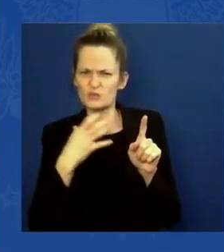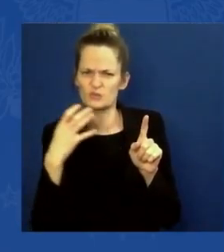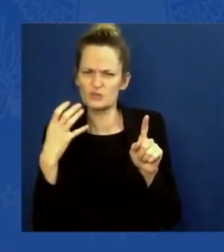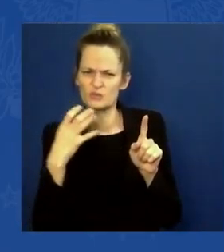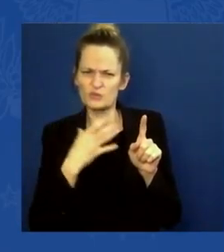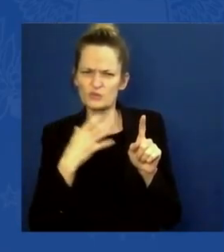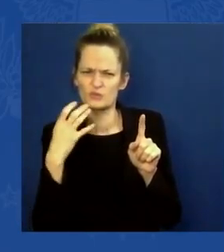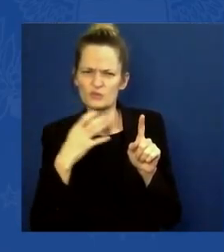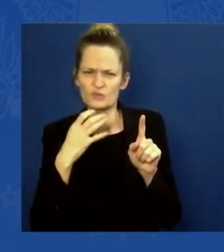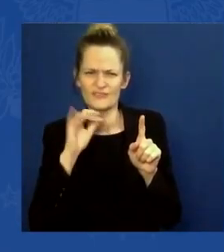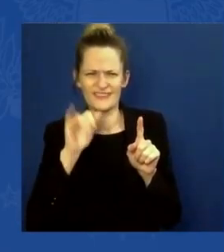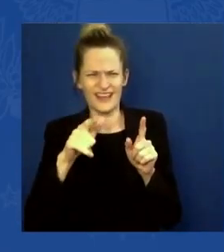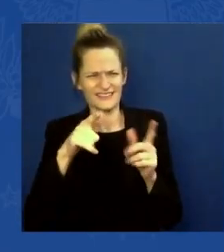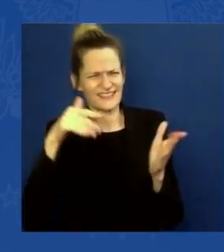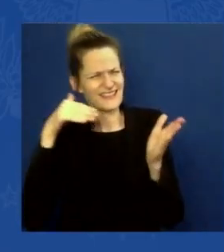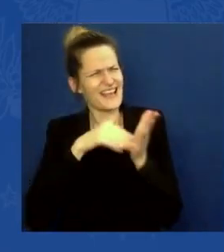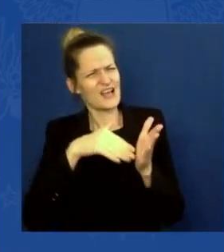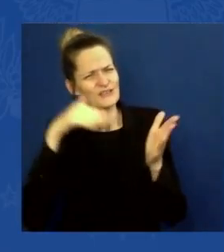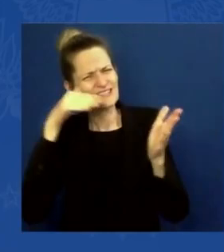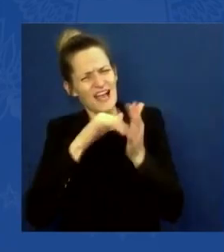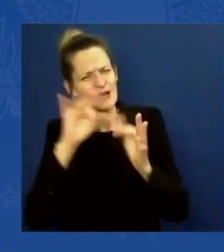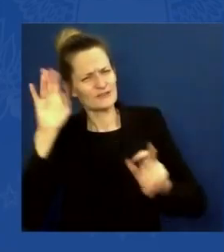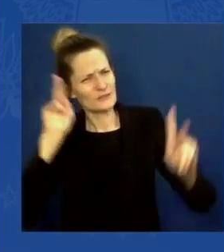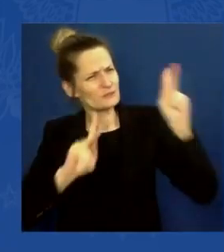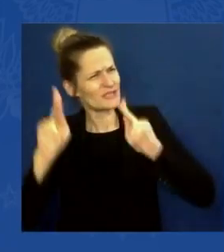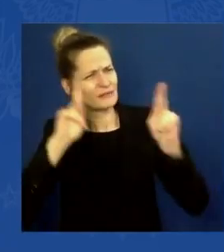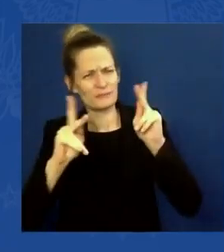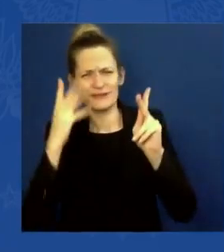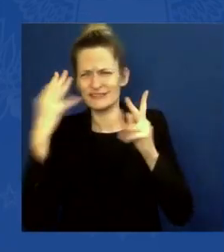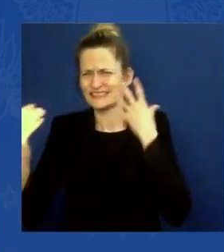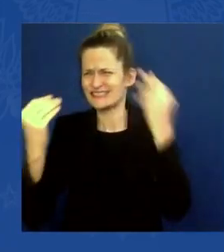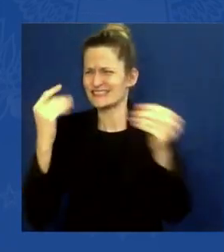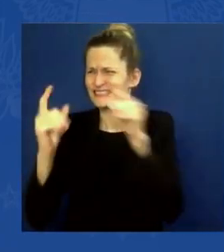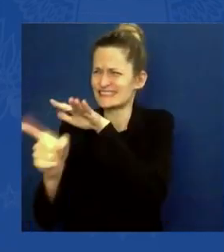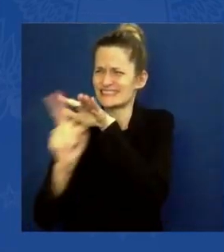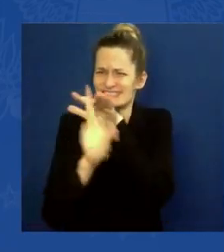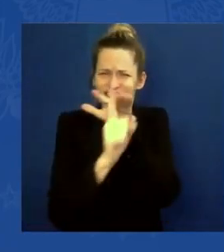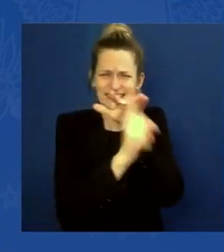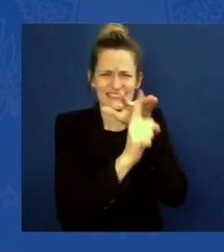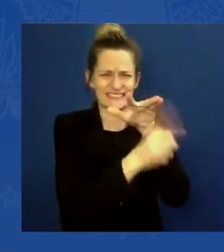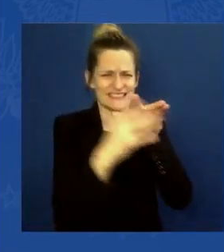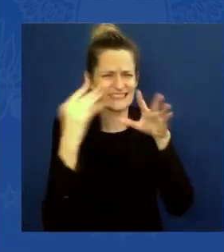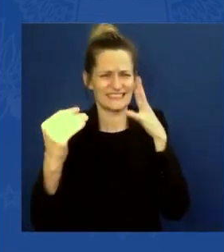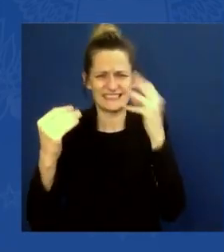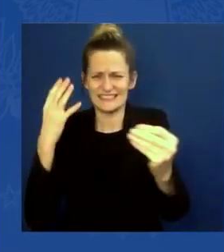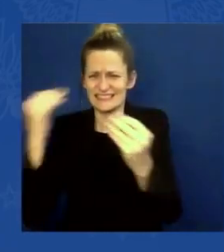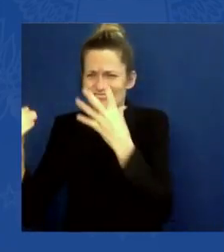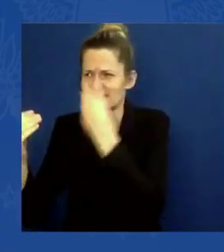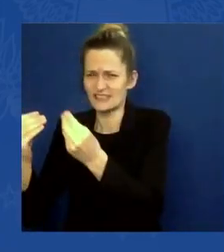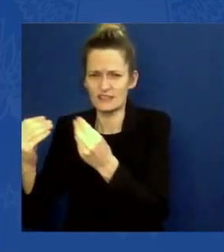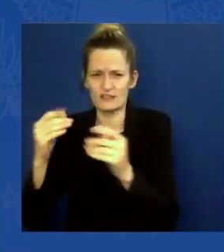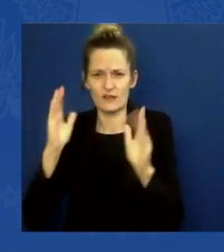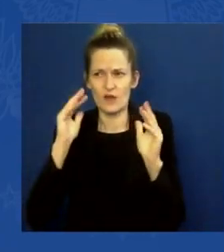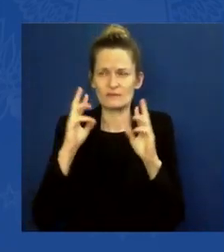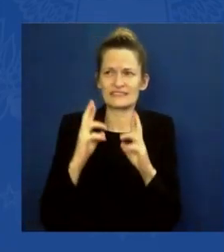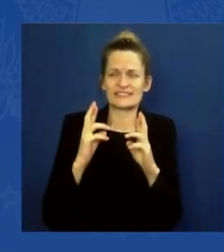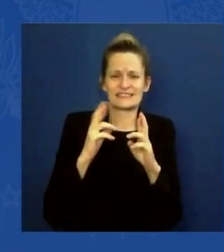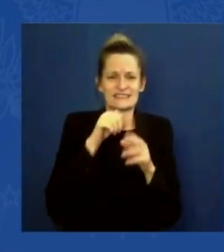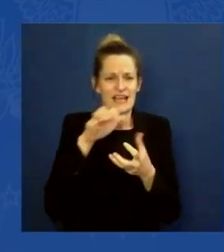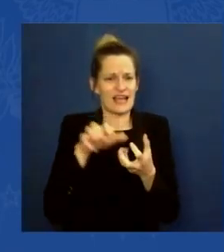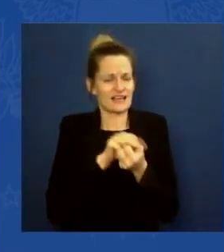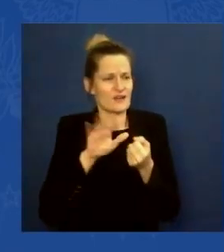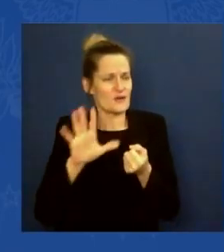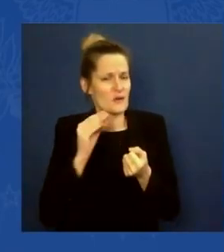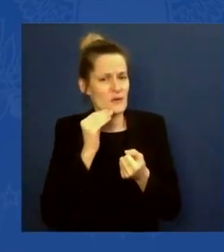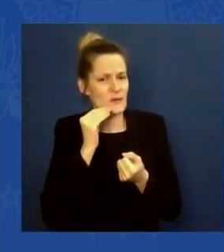And even if it's not in your backyard, you feel the effects, as you mentioned earlier. You turn on the local weather, in addition to what the